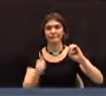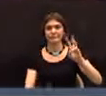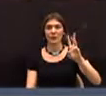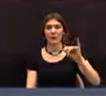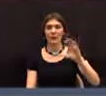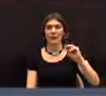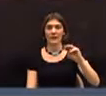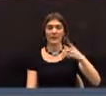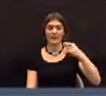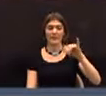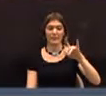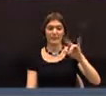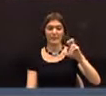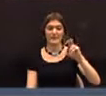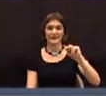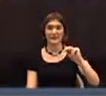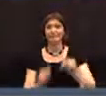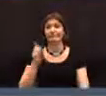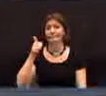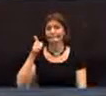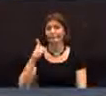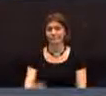William Pearson. Yay.